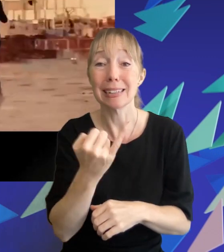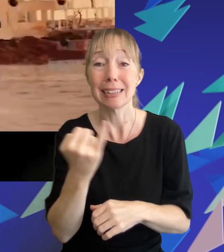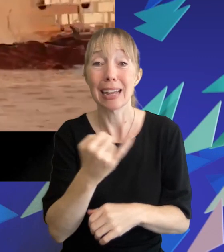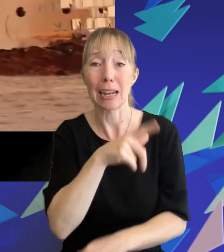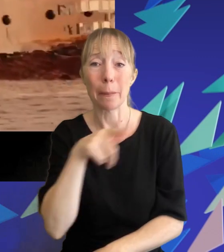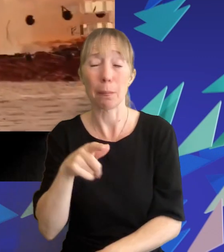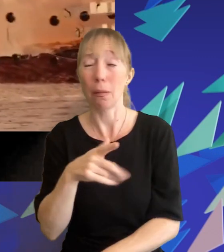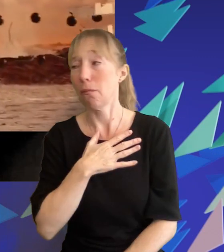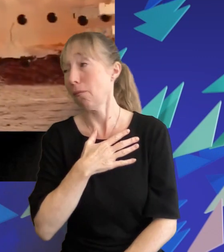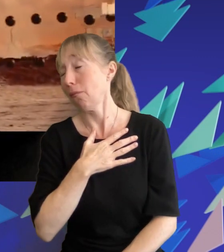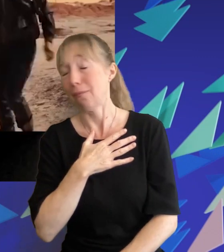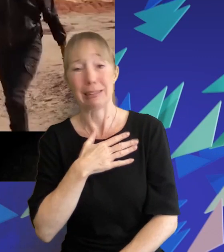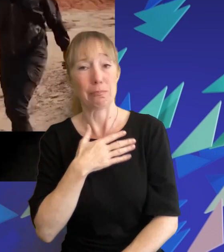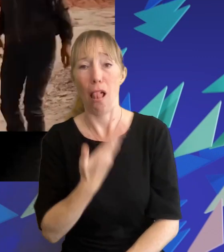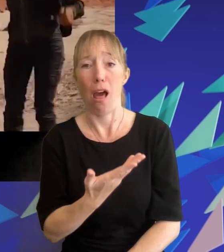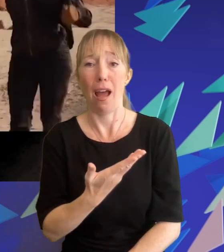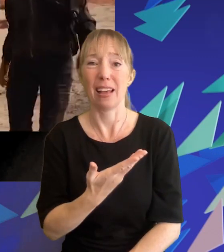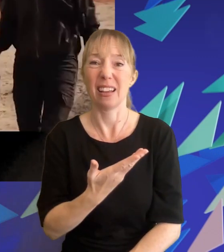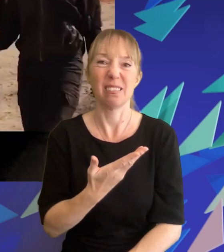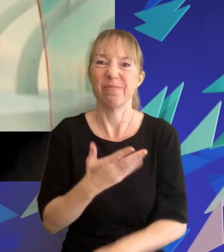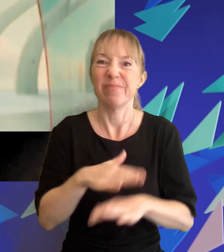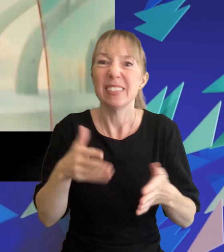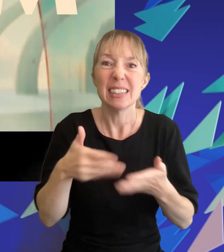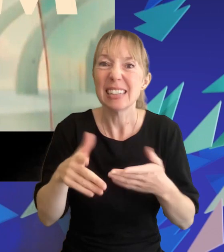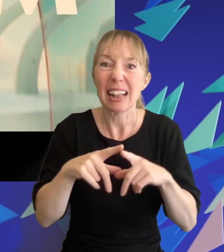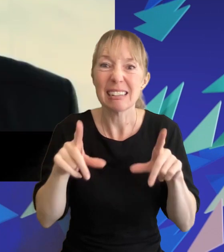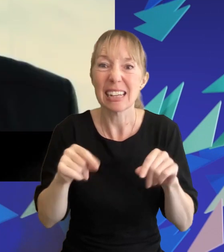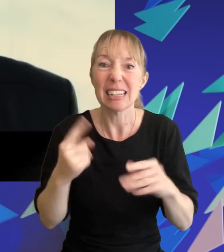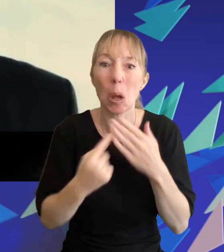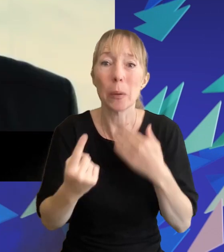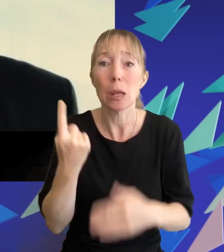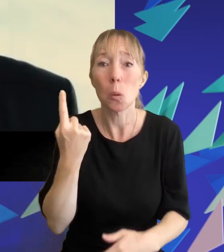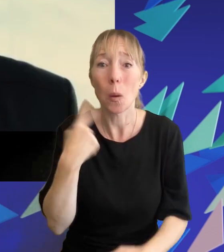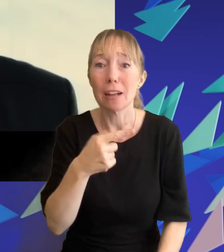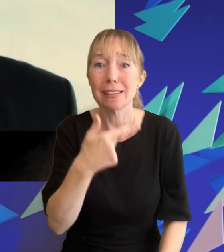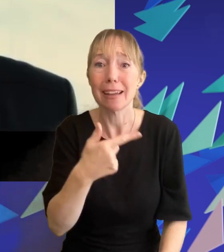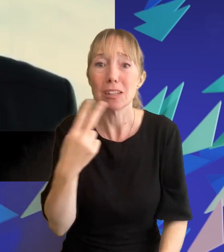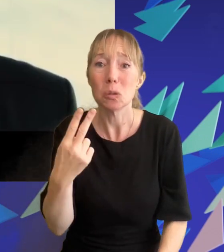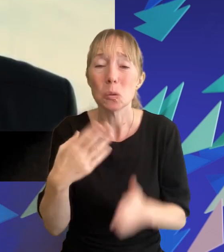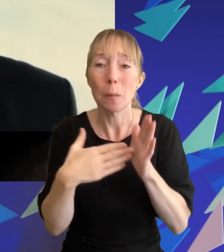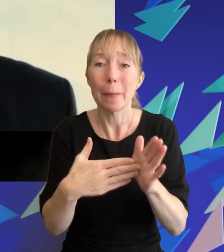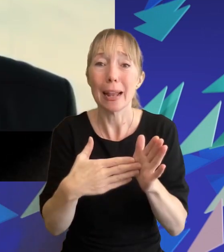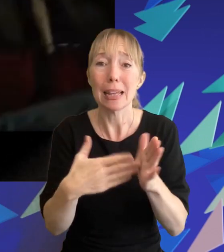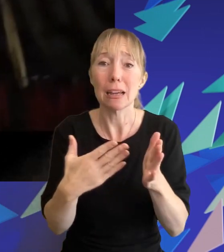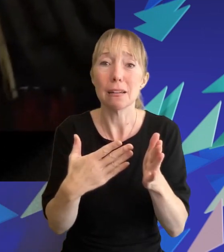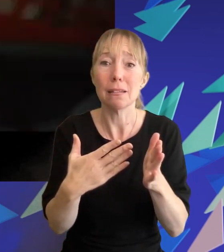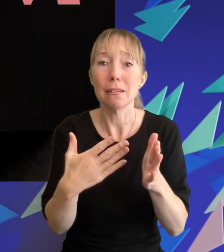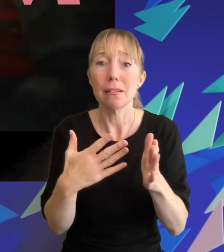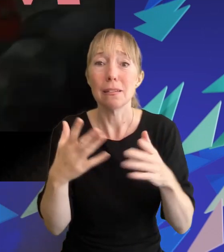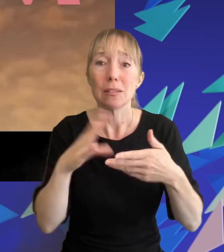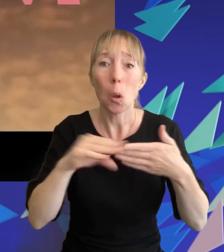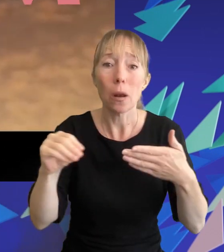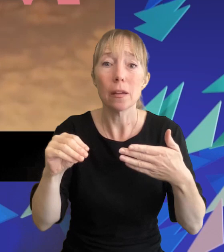commercially the film was a box office bomb grossing just 172 million dollars against its estimated